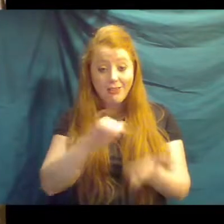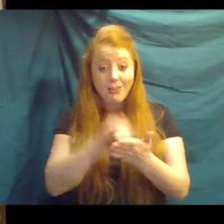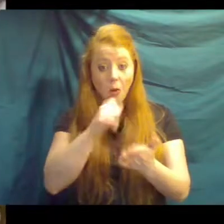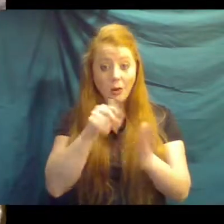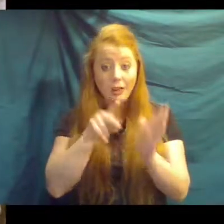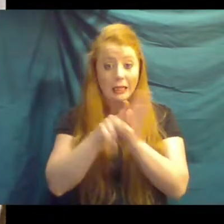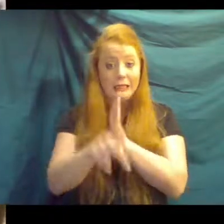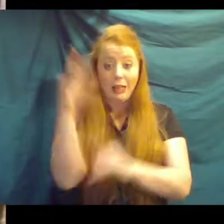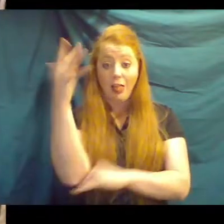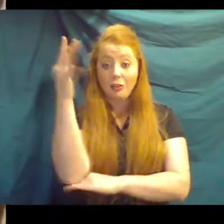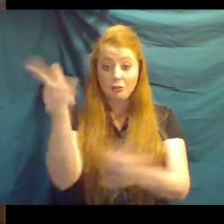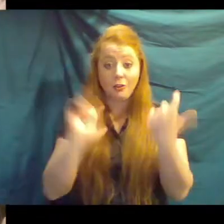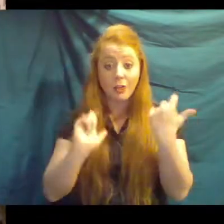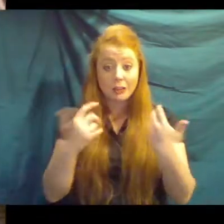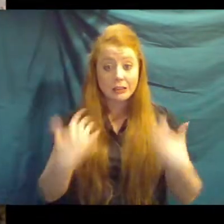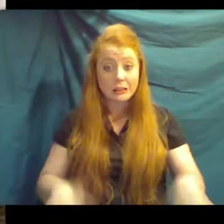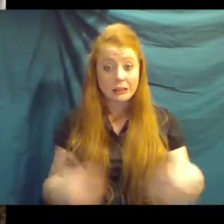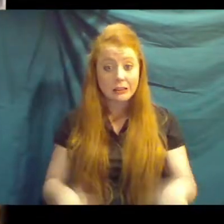a tree pretty quickly.